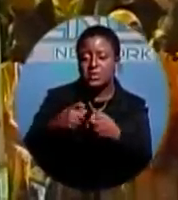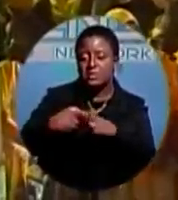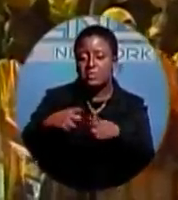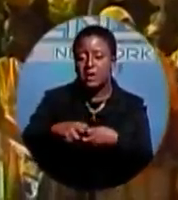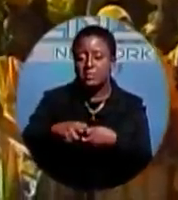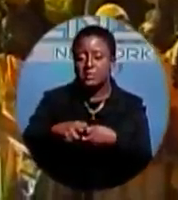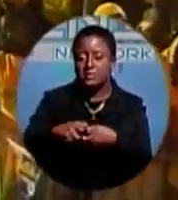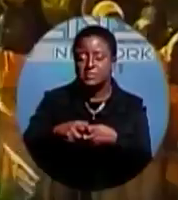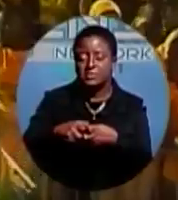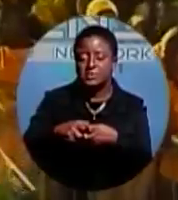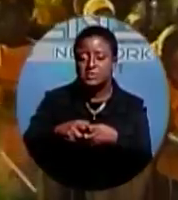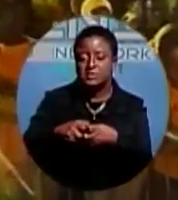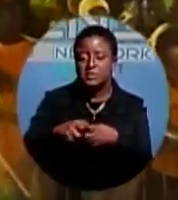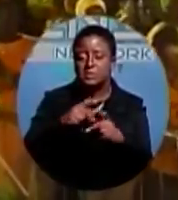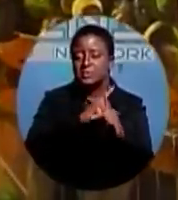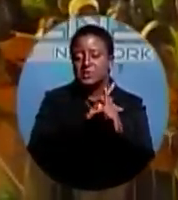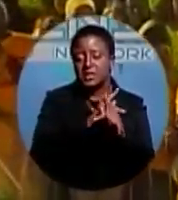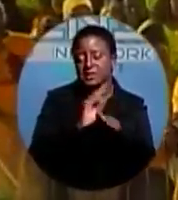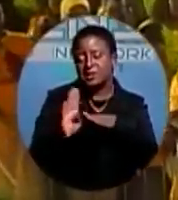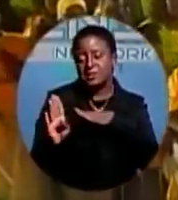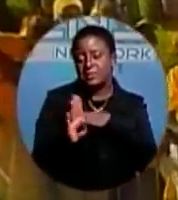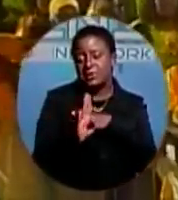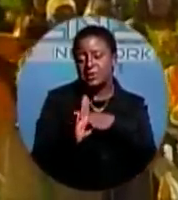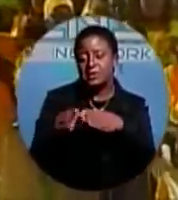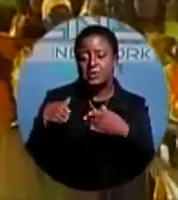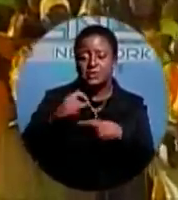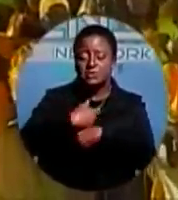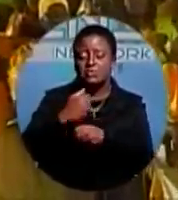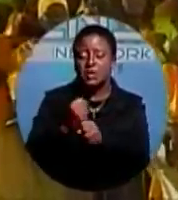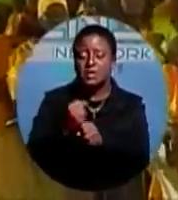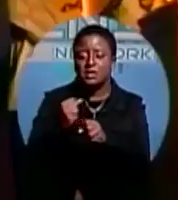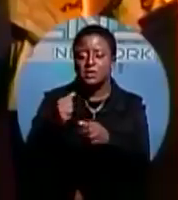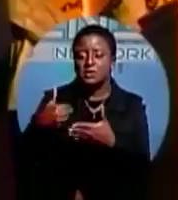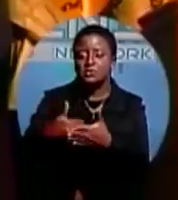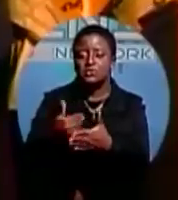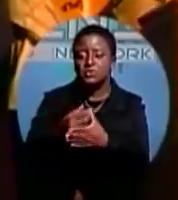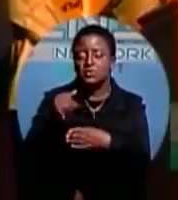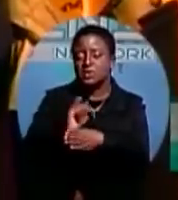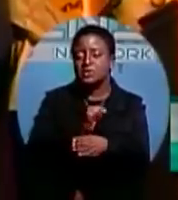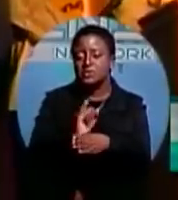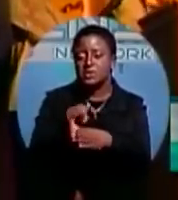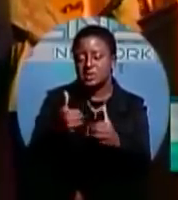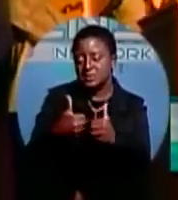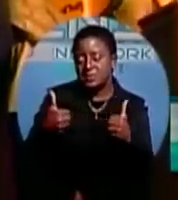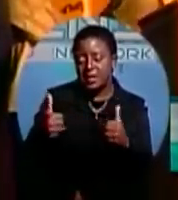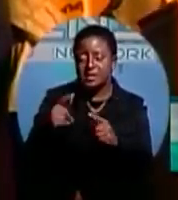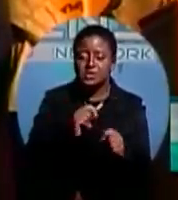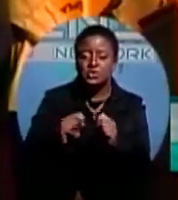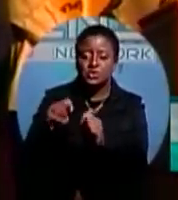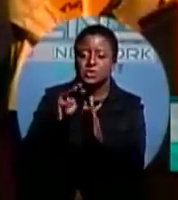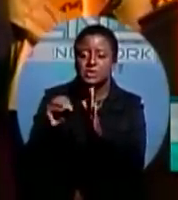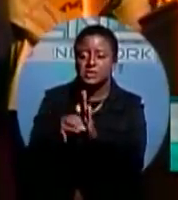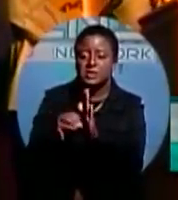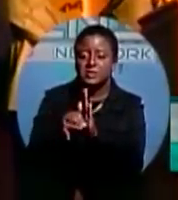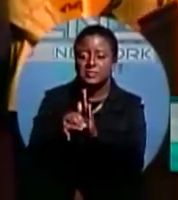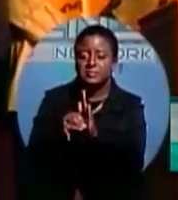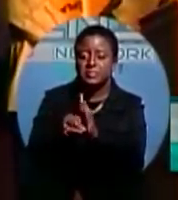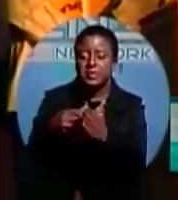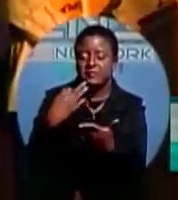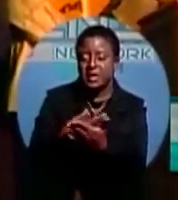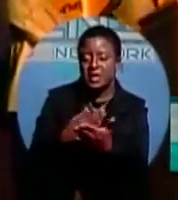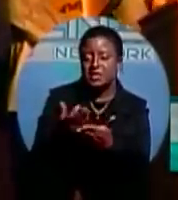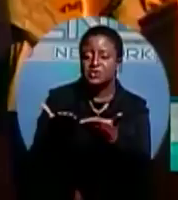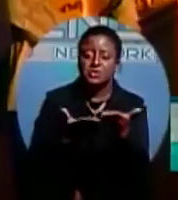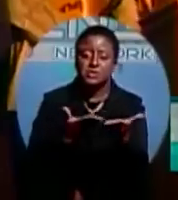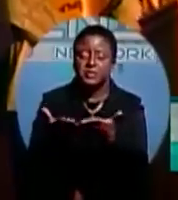creating new industries, expanding tourism, financial services, fishing, agriculture, mariculture,